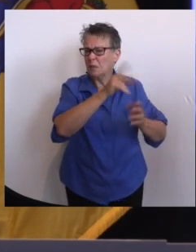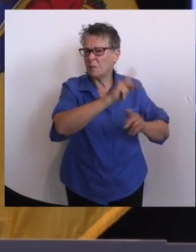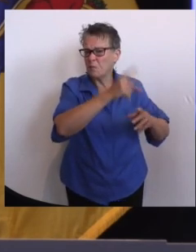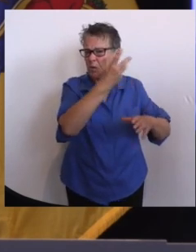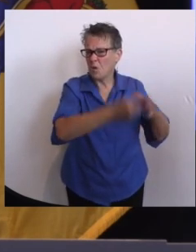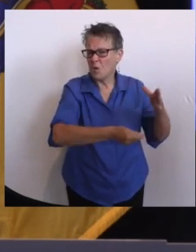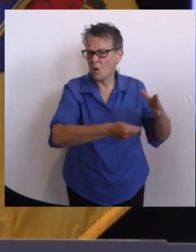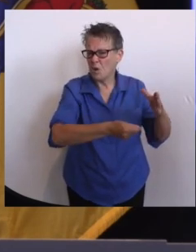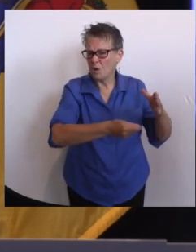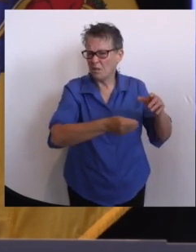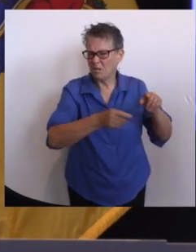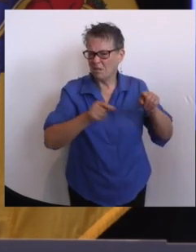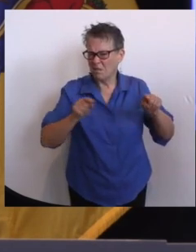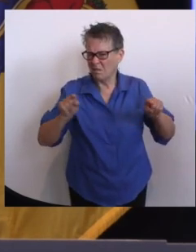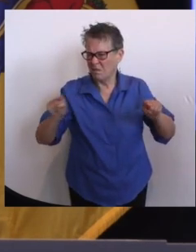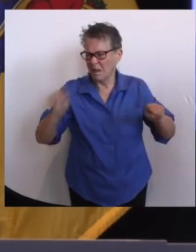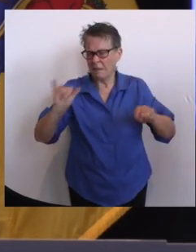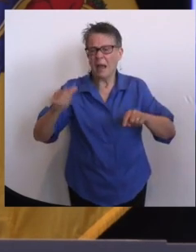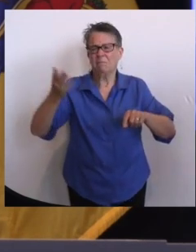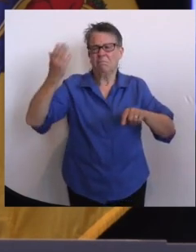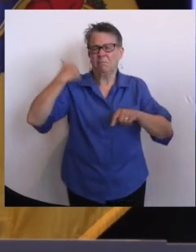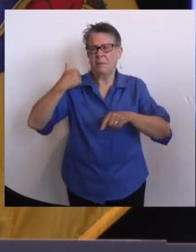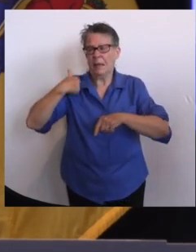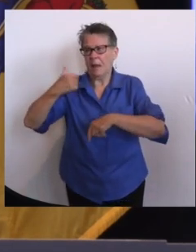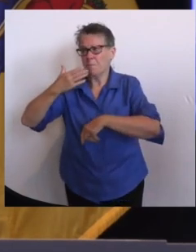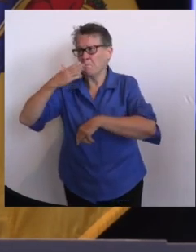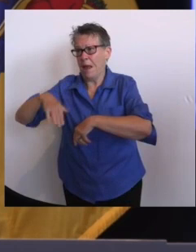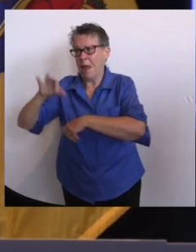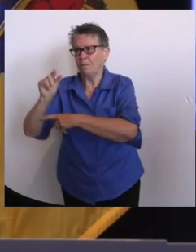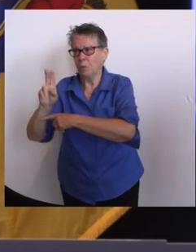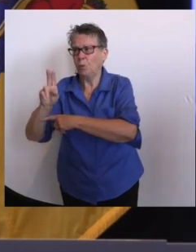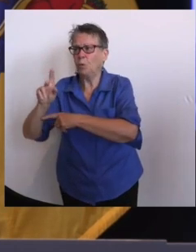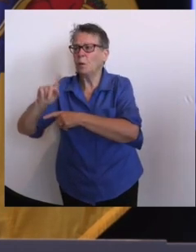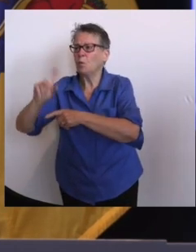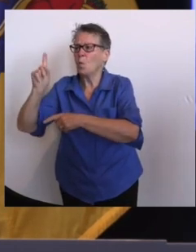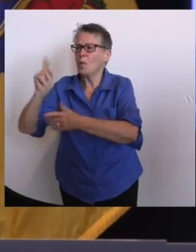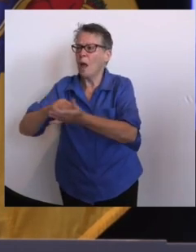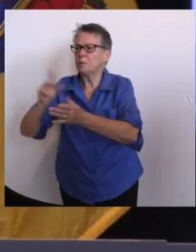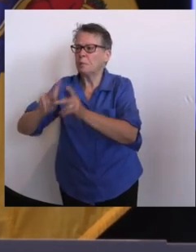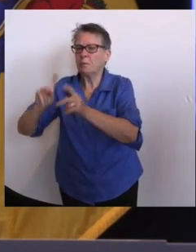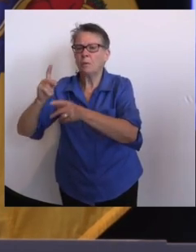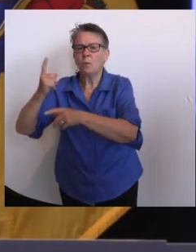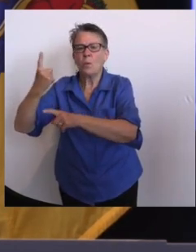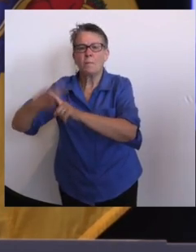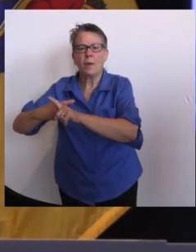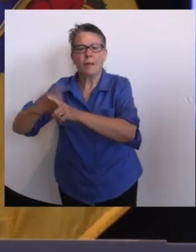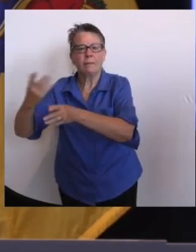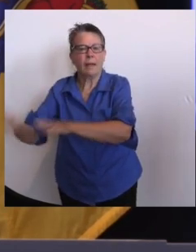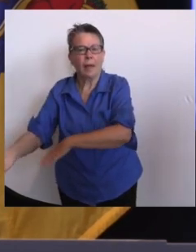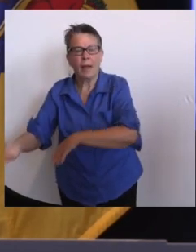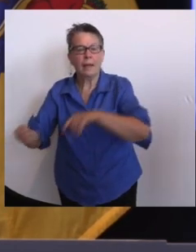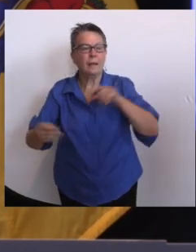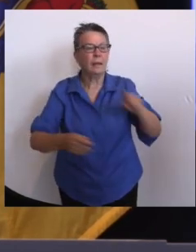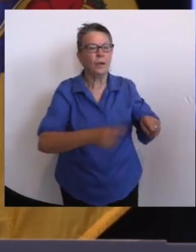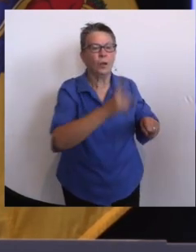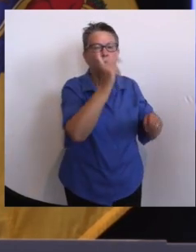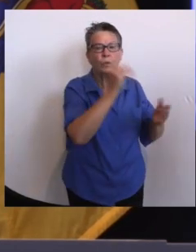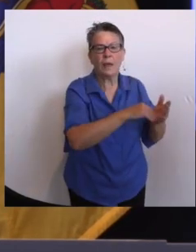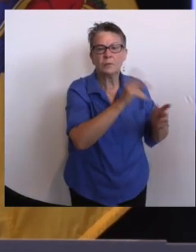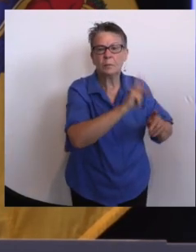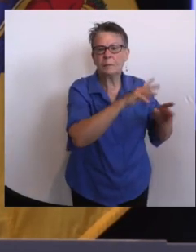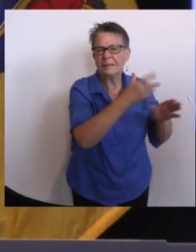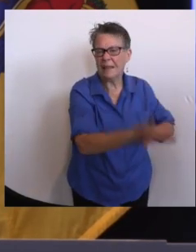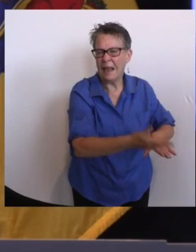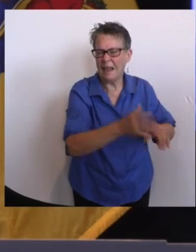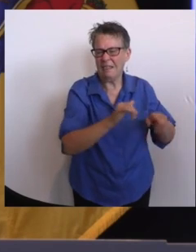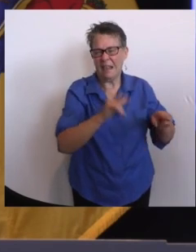Uh, and there's a lot of good press on this. I forget where it is, but it's easy to say it's, I say, this is a non-health